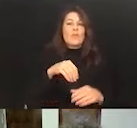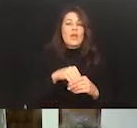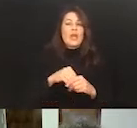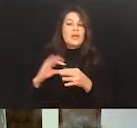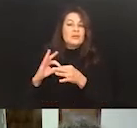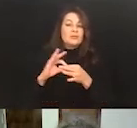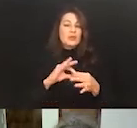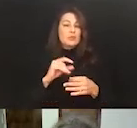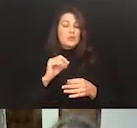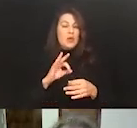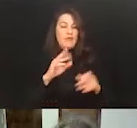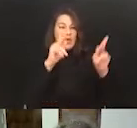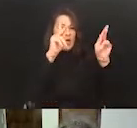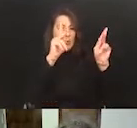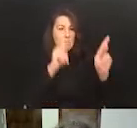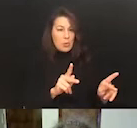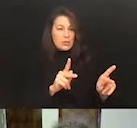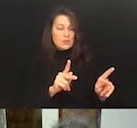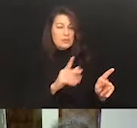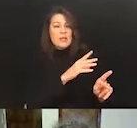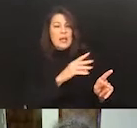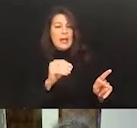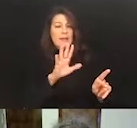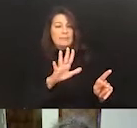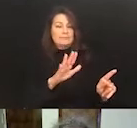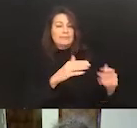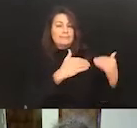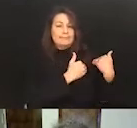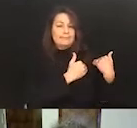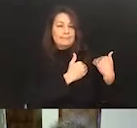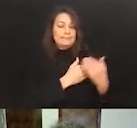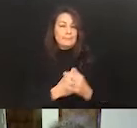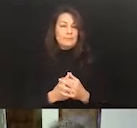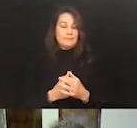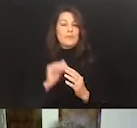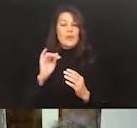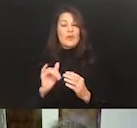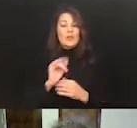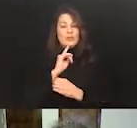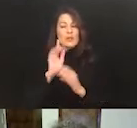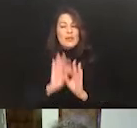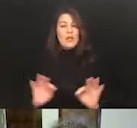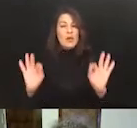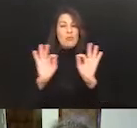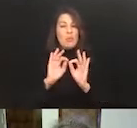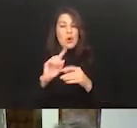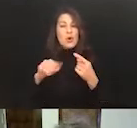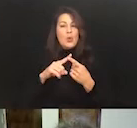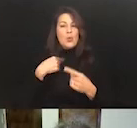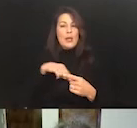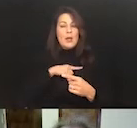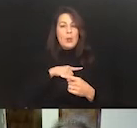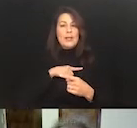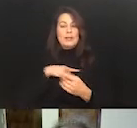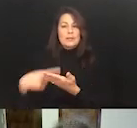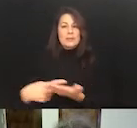personhood and agency. And that's going to be really important when we sort of think about highlighting disability in the